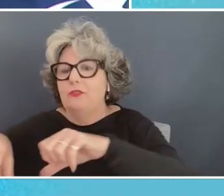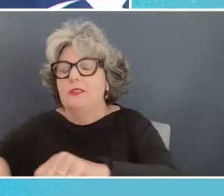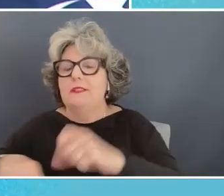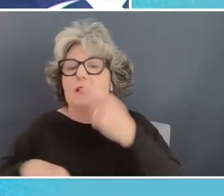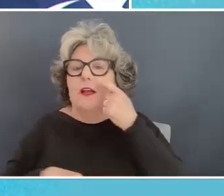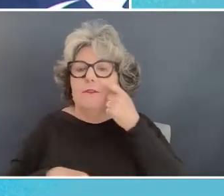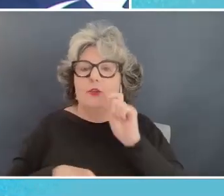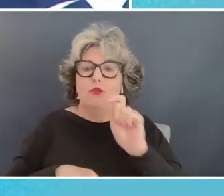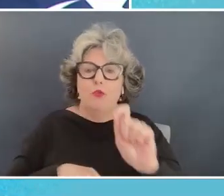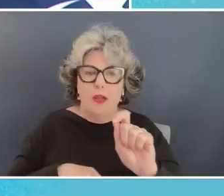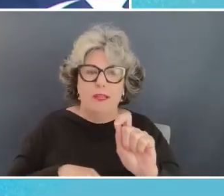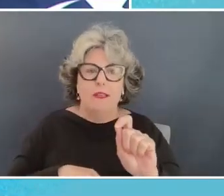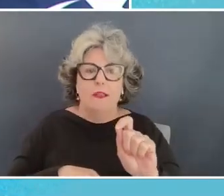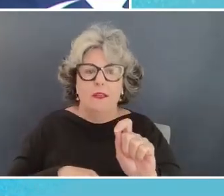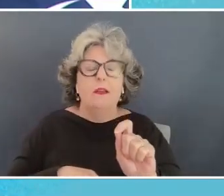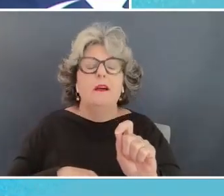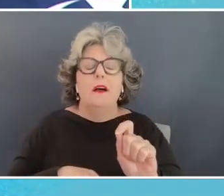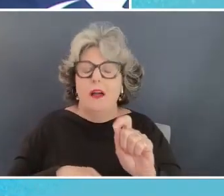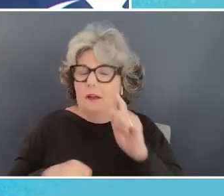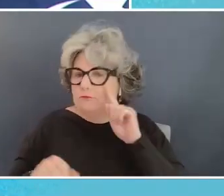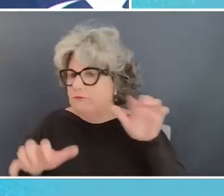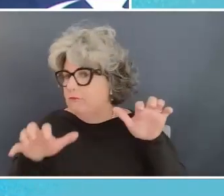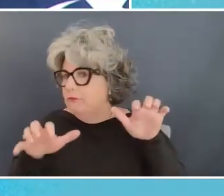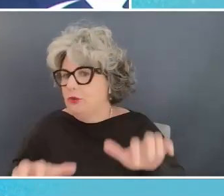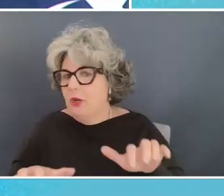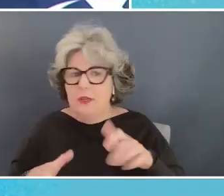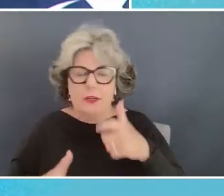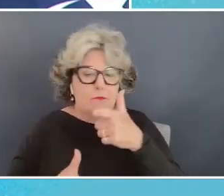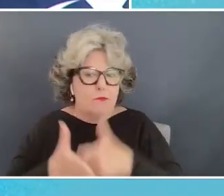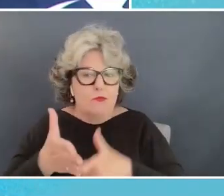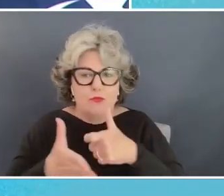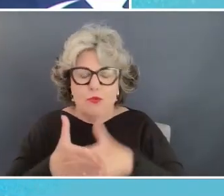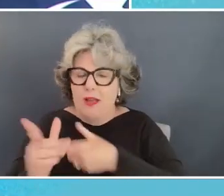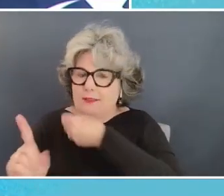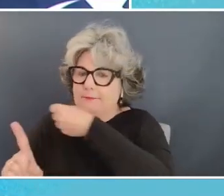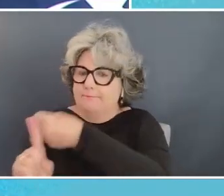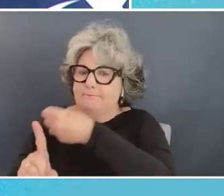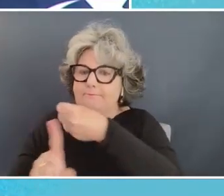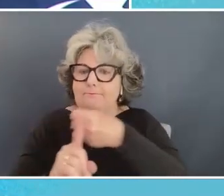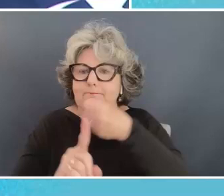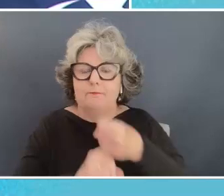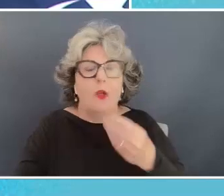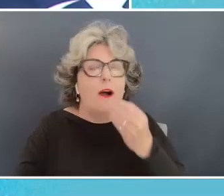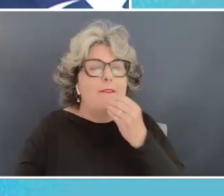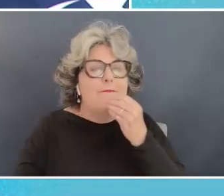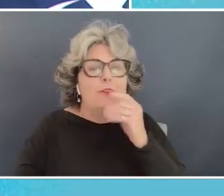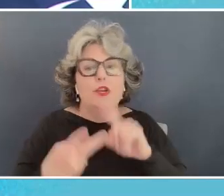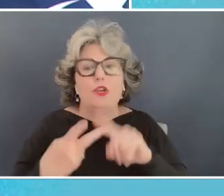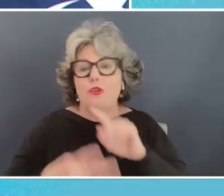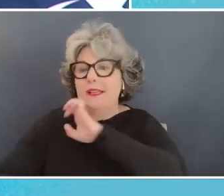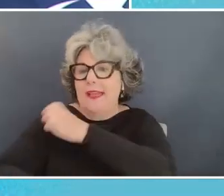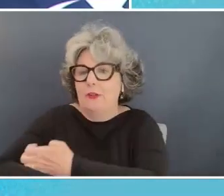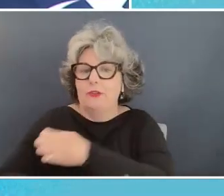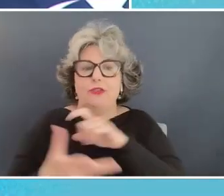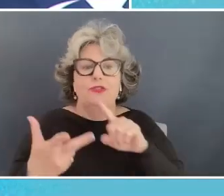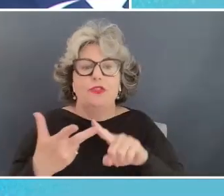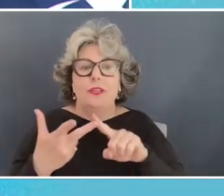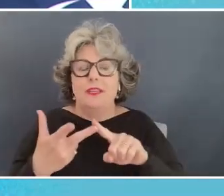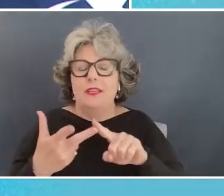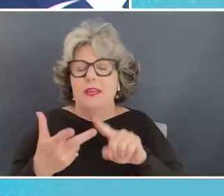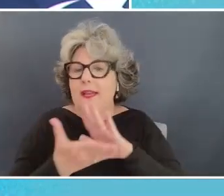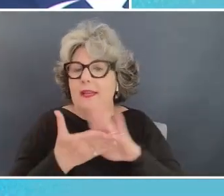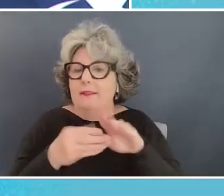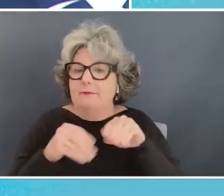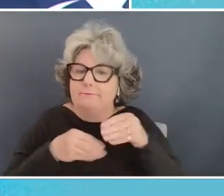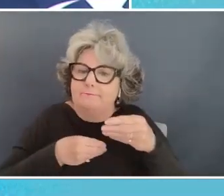of shocks uh price shocks uh on on food energy and the fertilizer and that